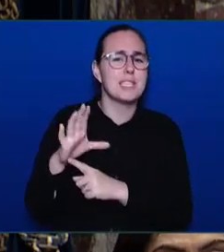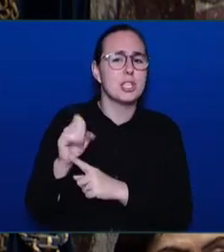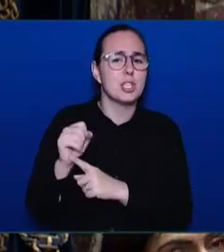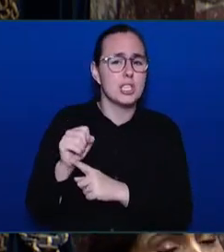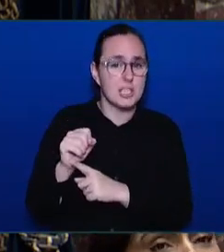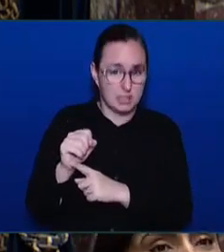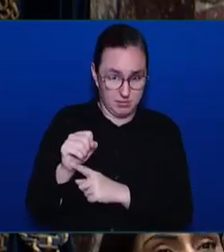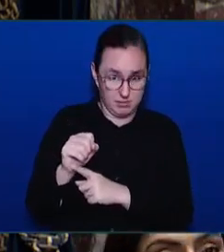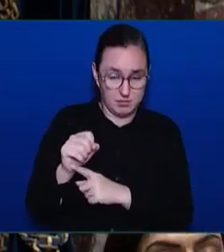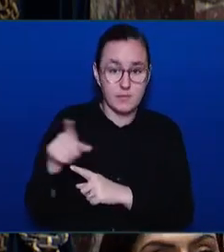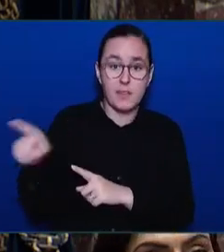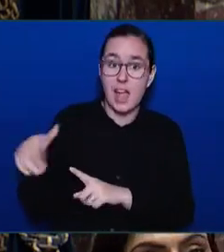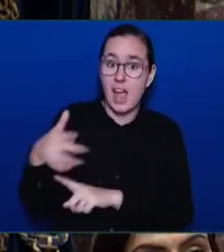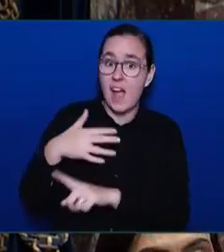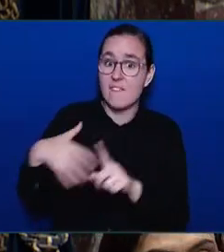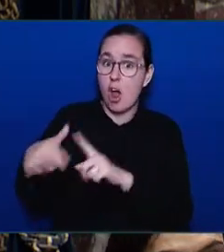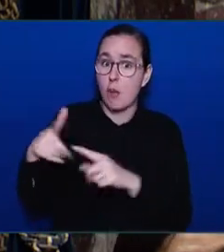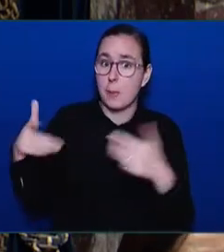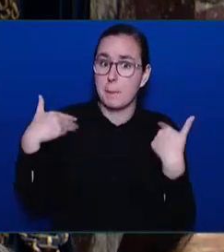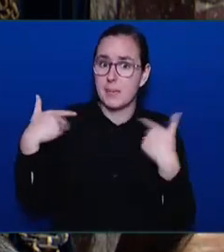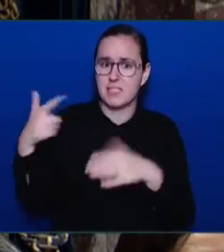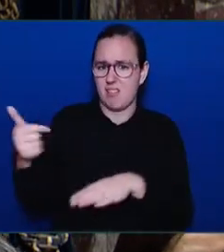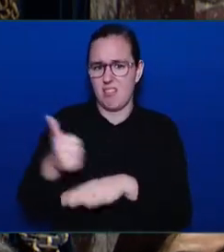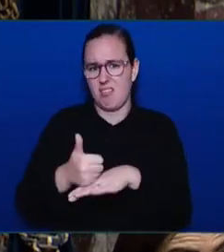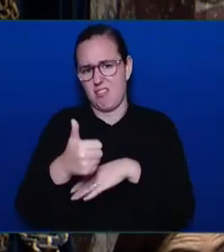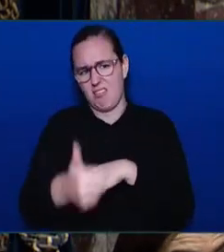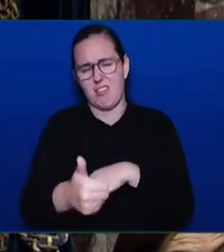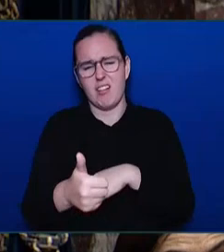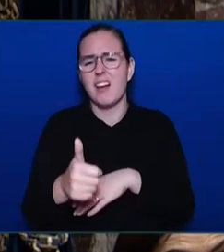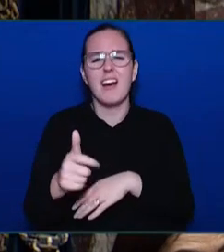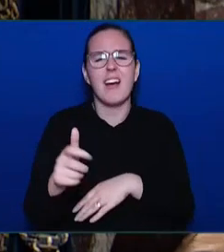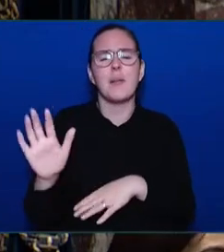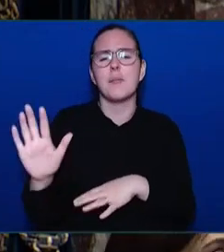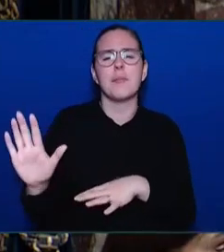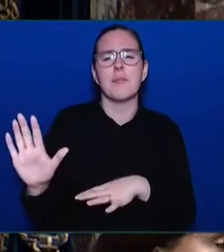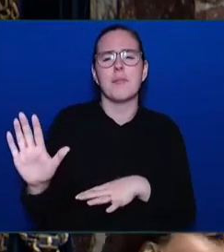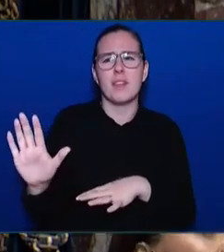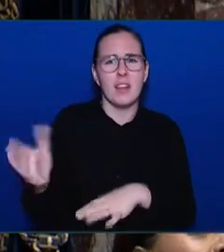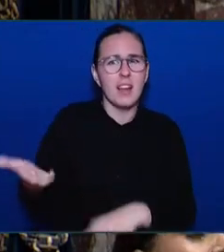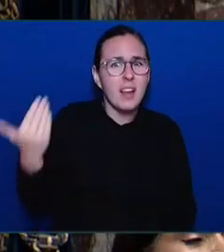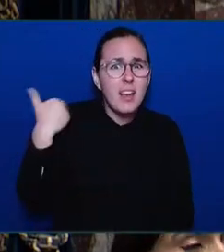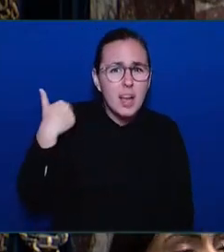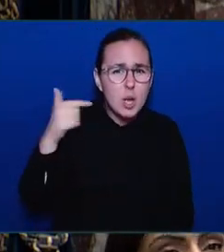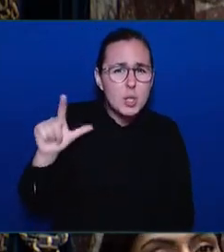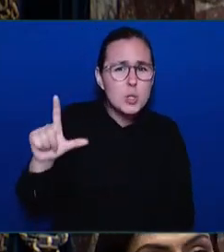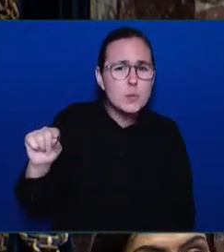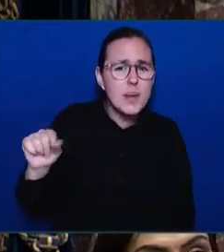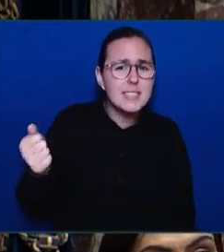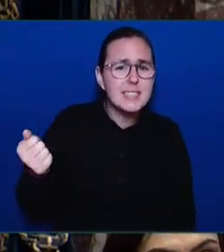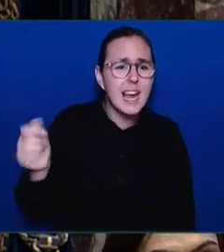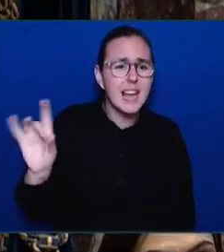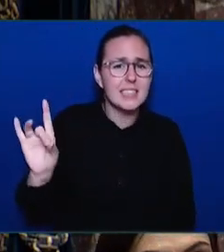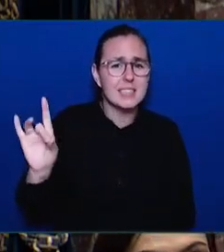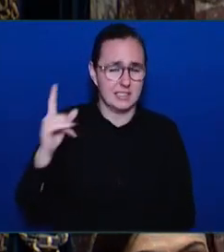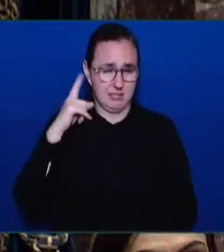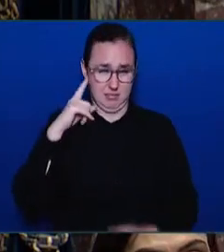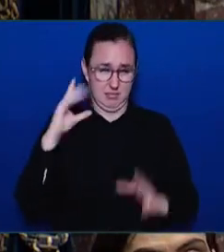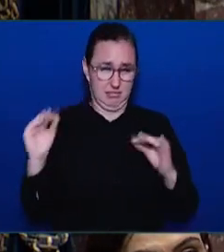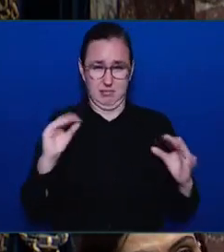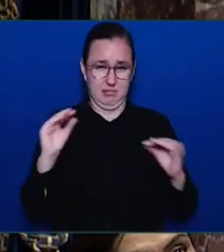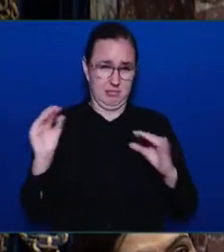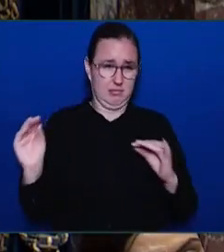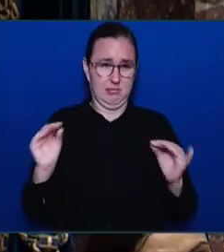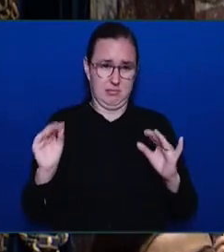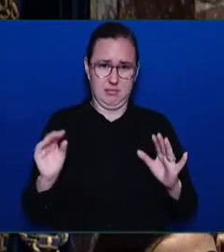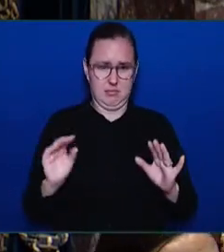2018 was when that legislator... What he said. Members? Members? I did. That was before